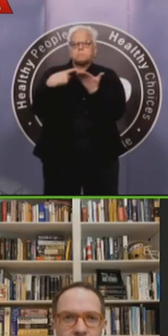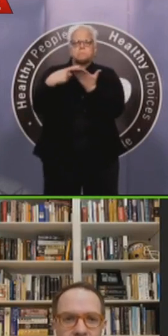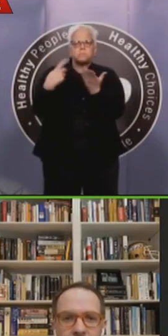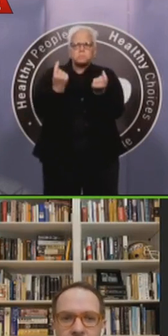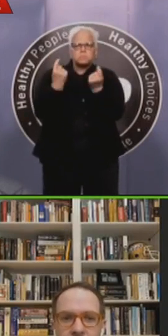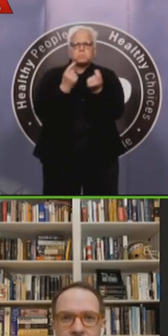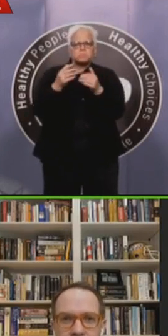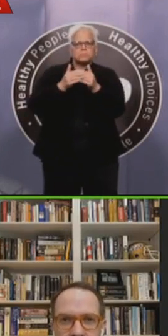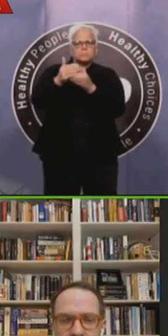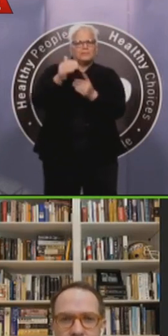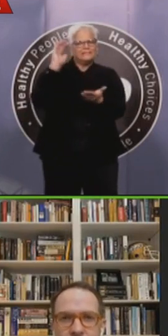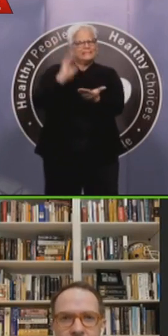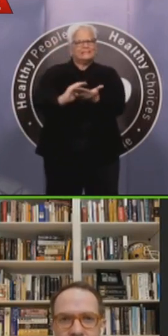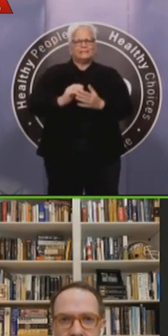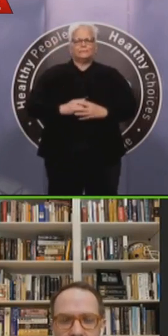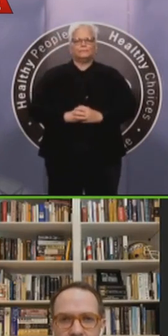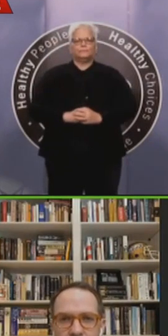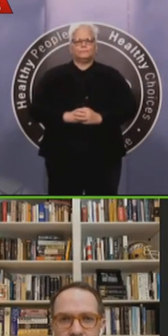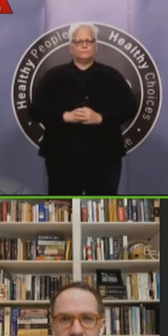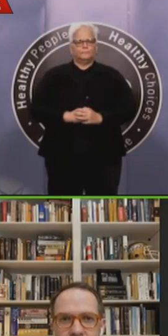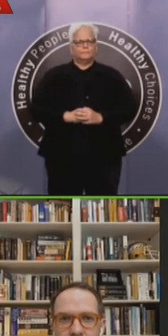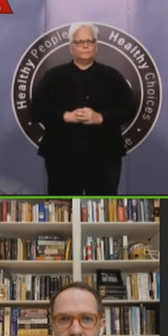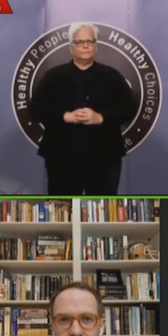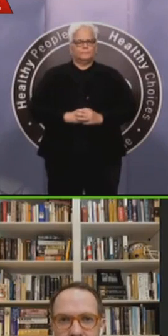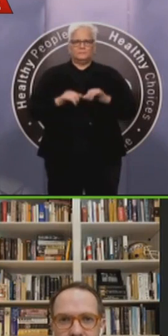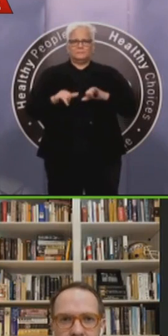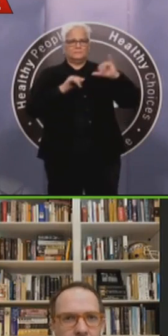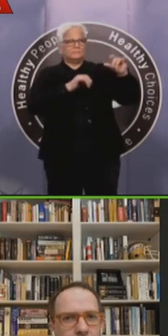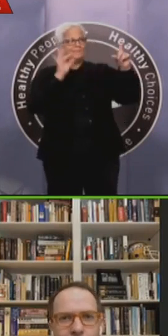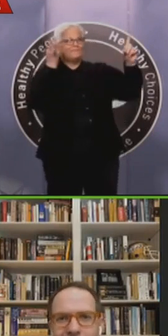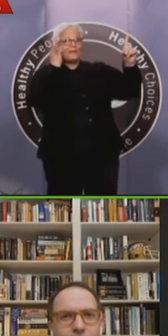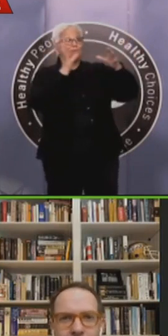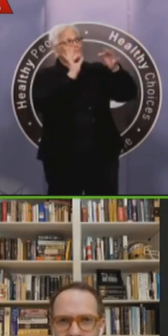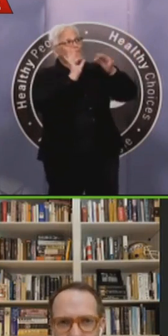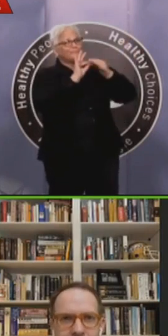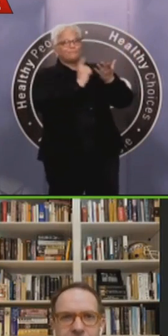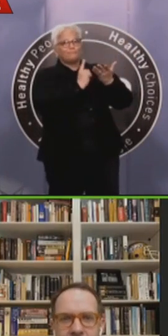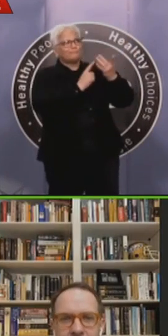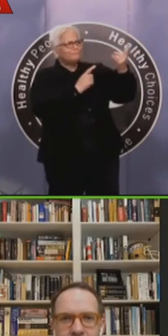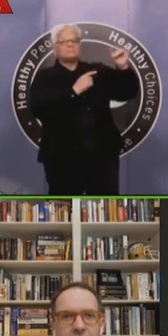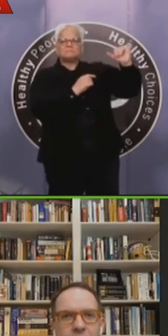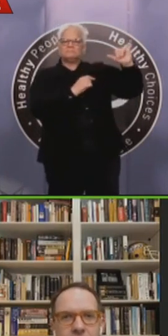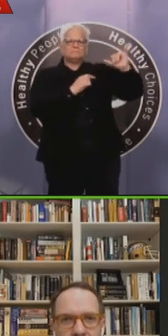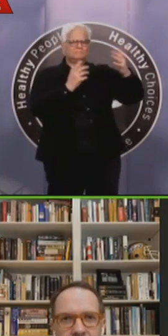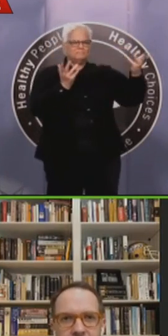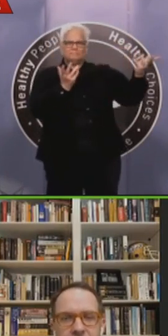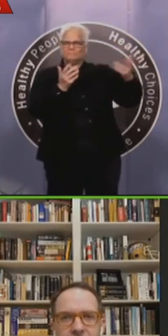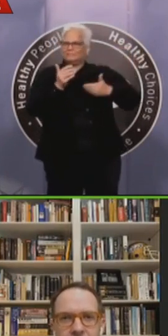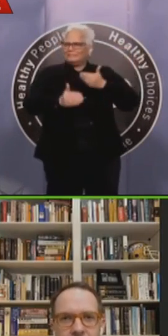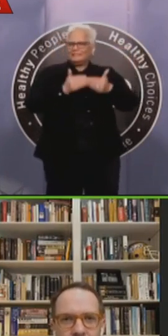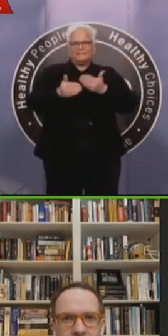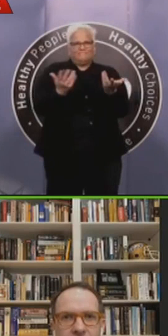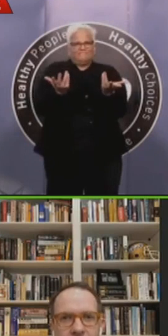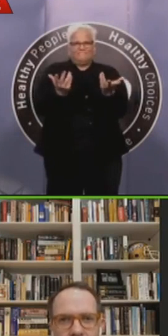how far we think we need to continue these various social distancing practices. And remember, we implemented these in phases. I would expect